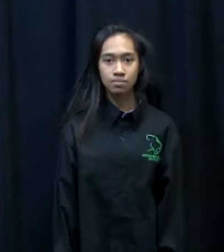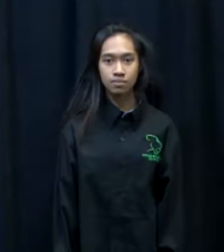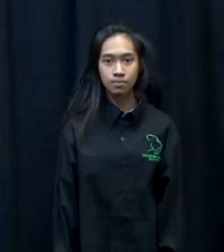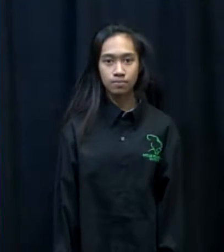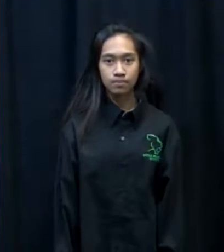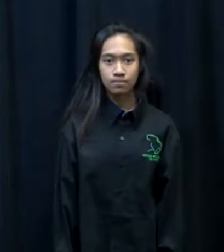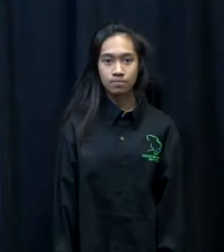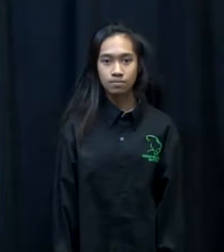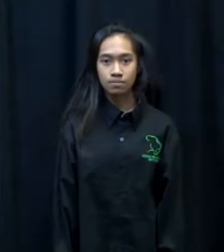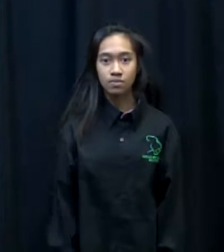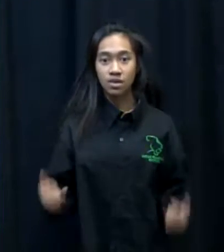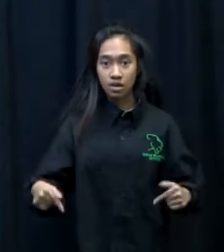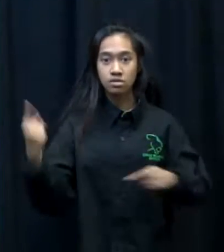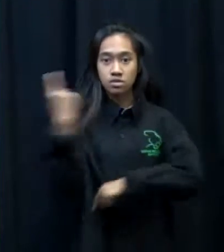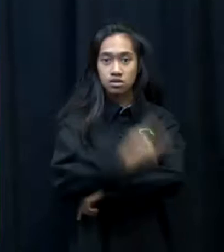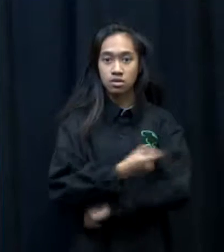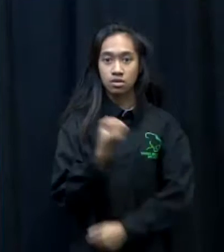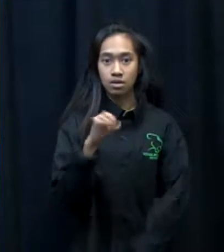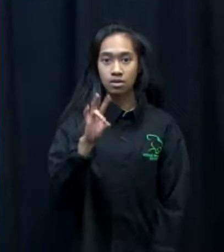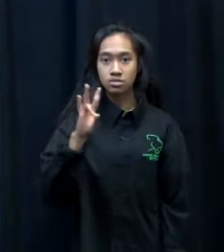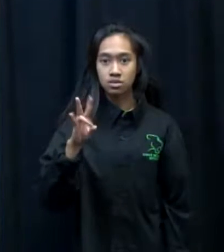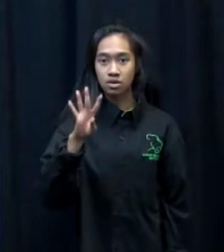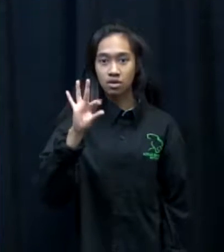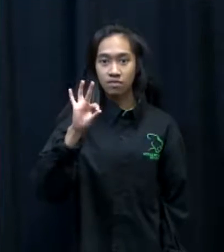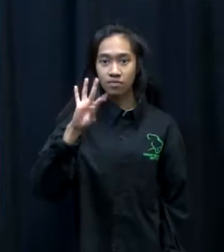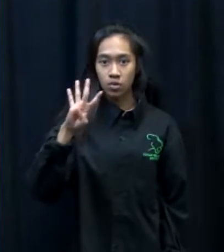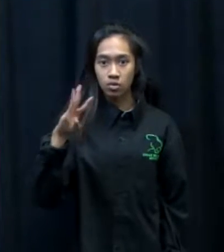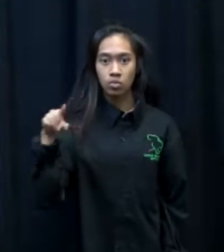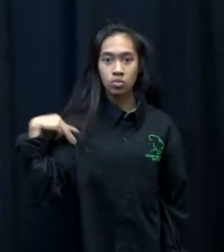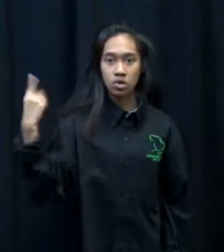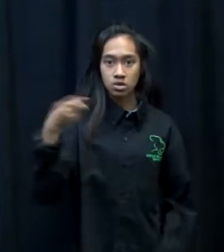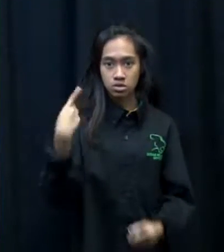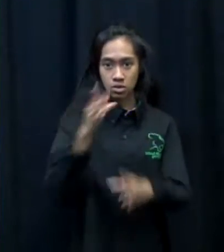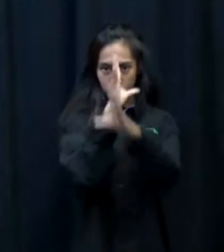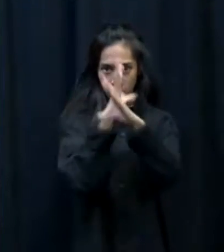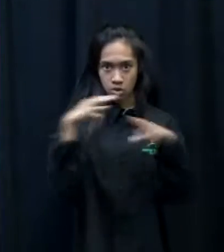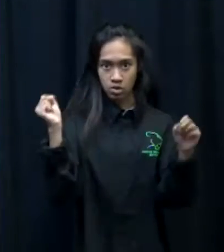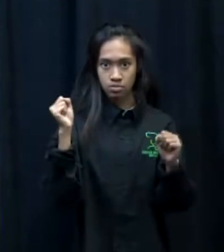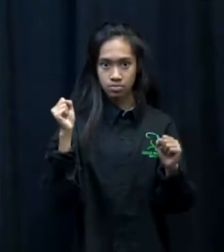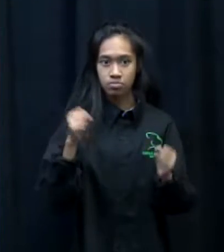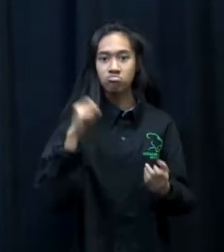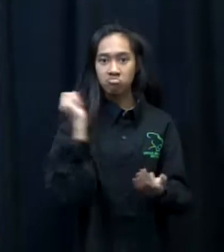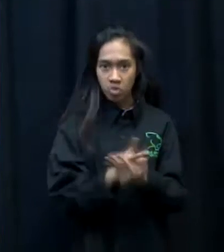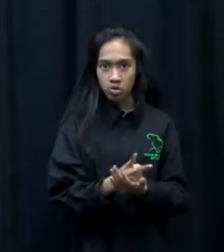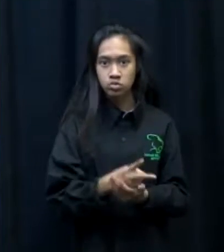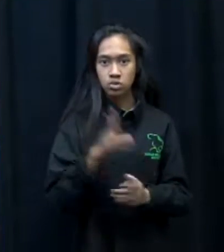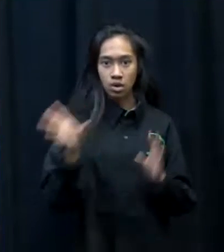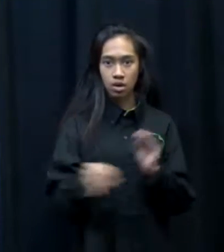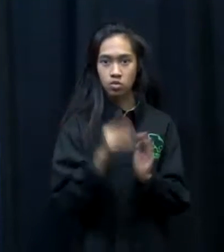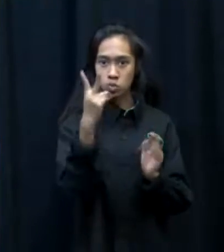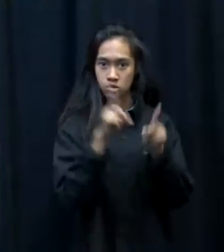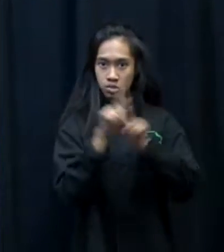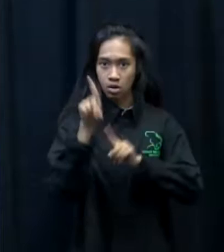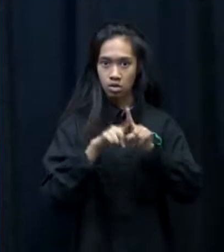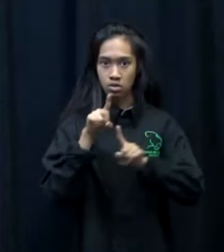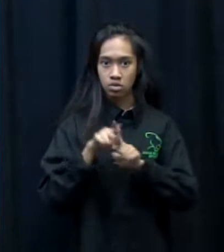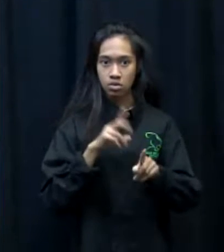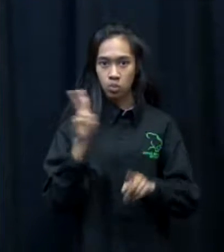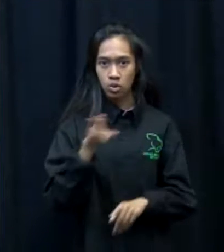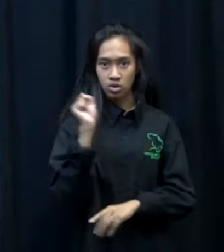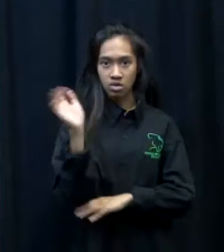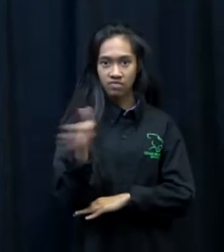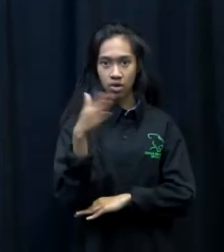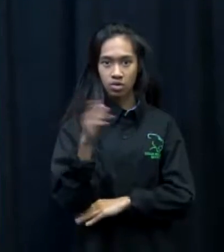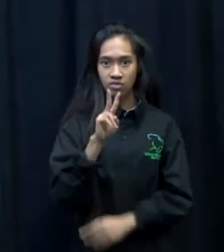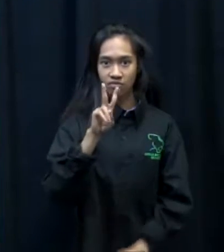On this day in 1794, George Washington approved the addition of two stars to the U.S. flag after Vermont